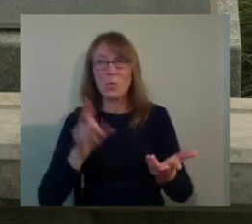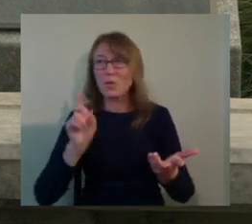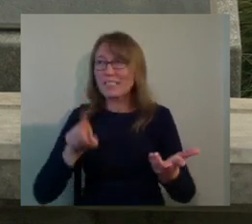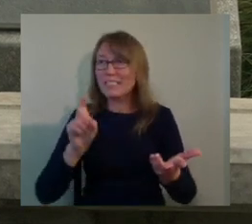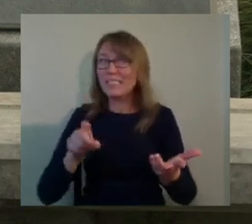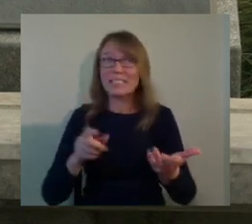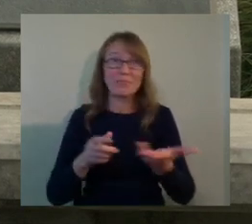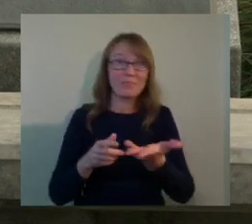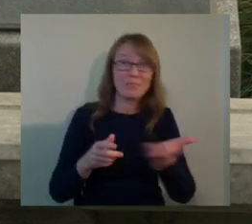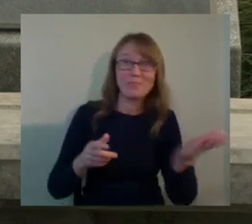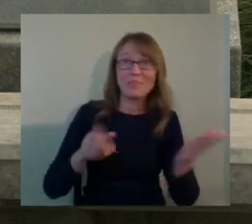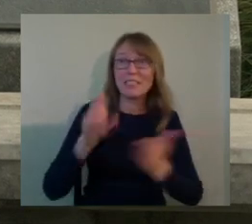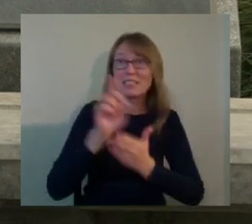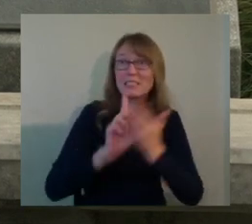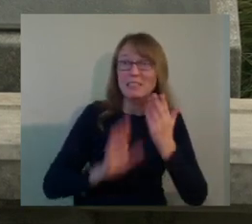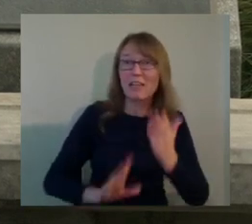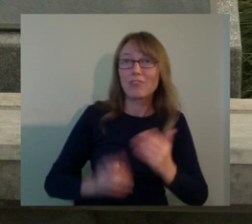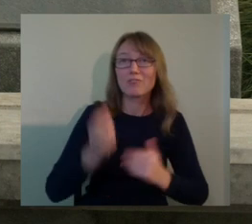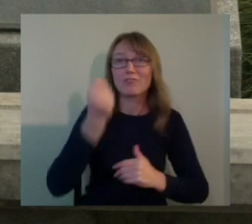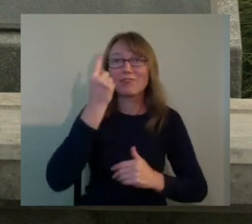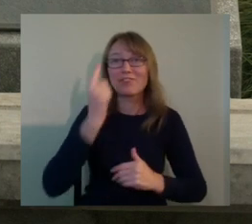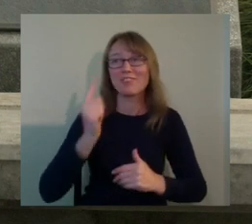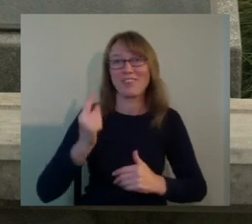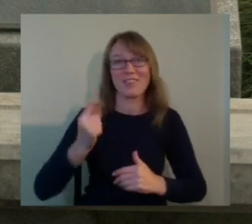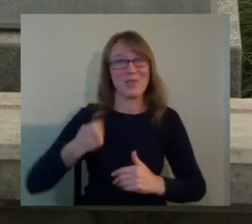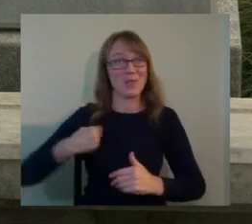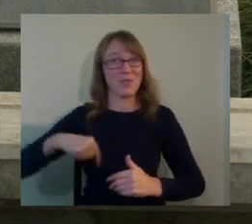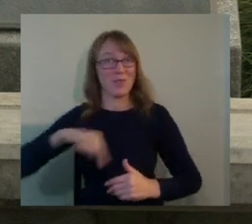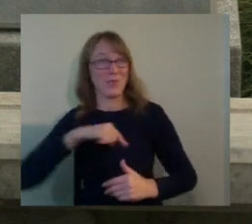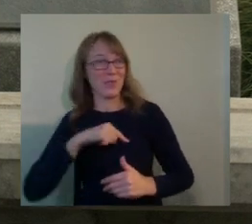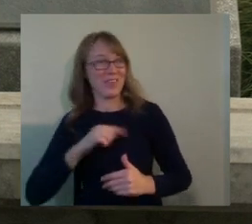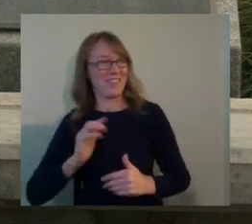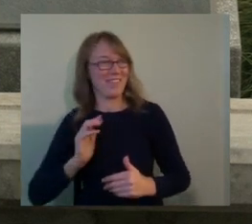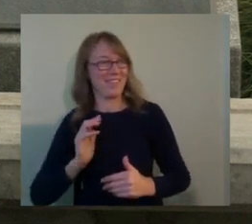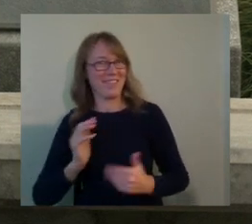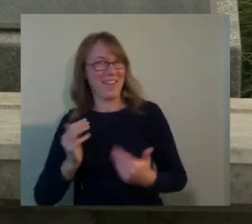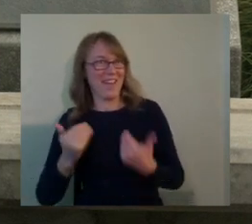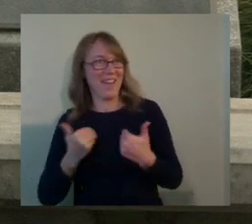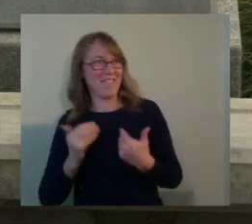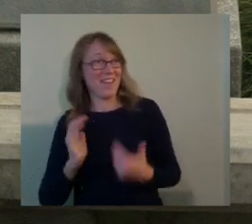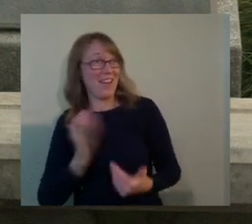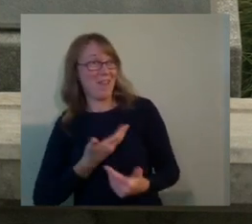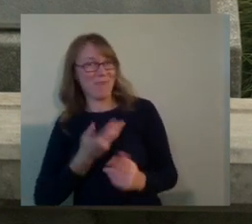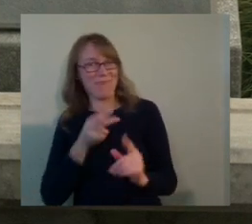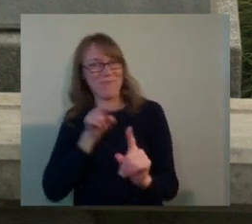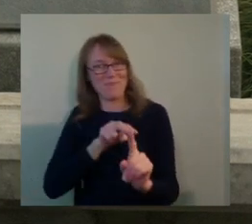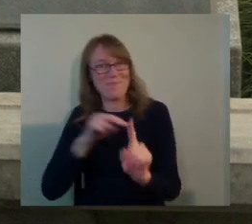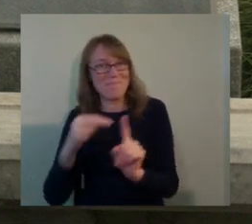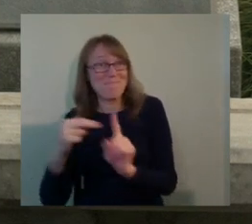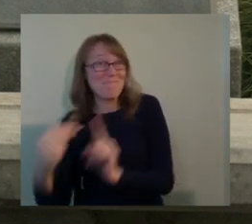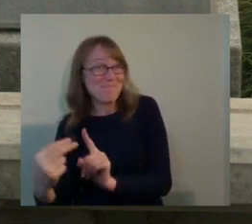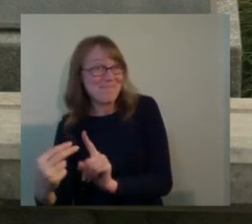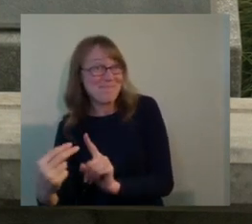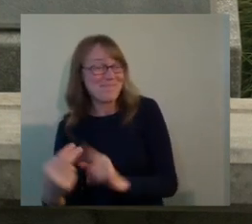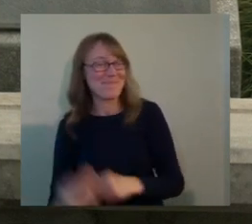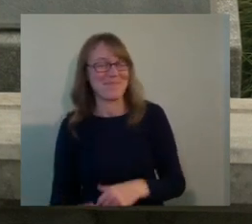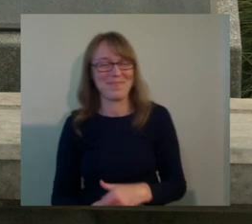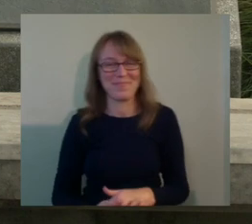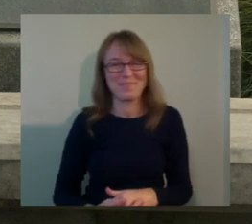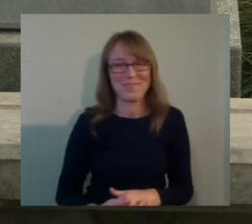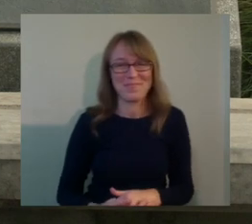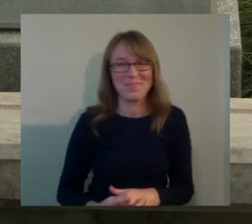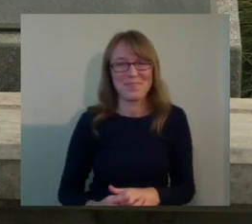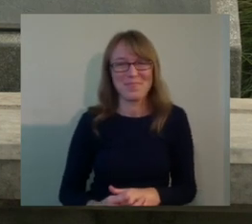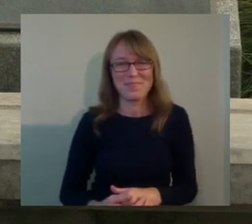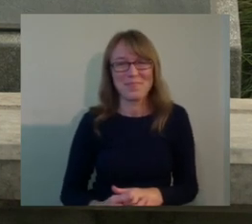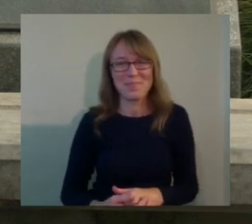we with disabilities see it. And so the essential part of this, uh, of this process and, and one that I hope